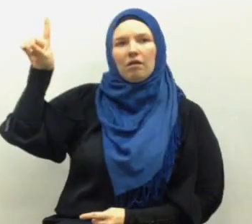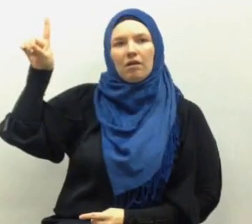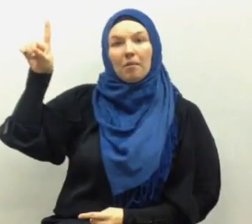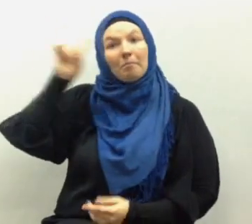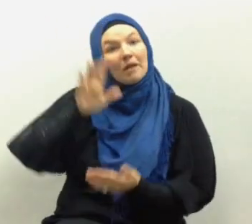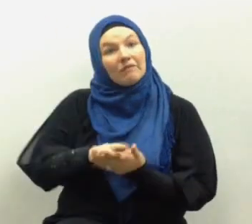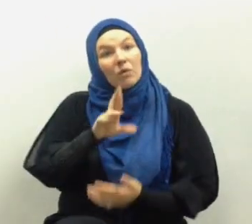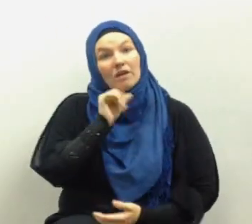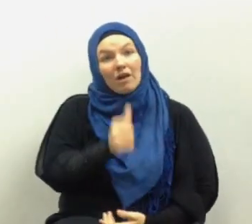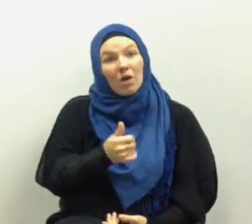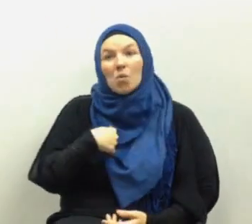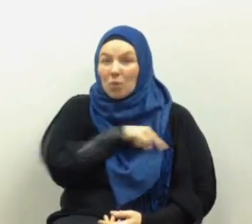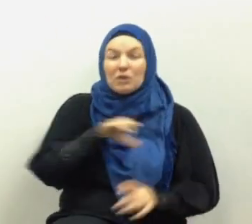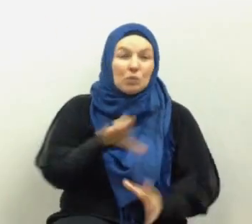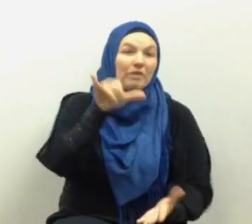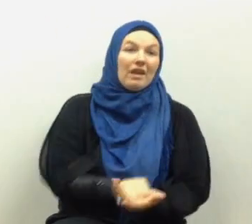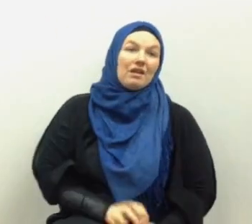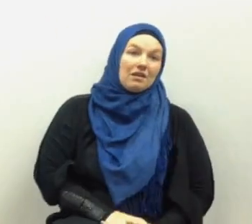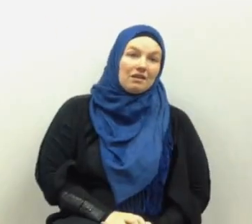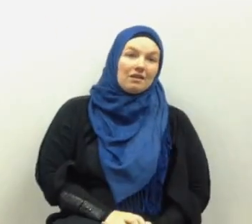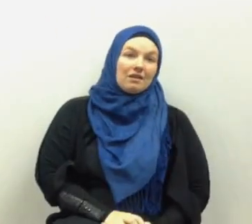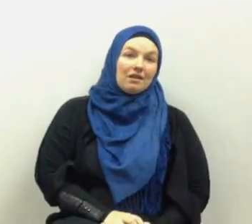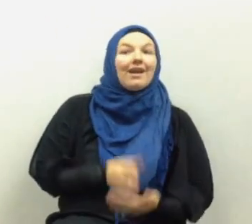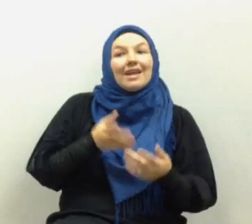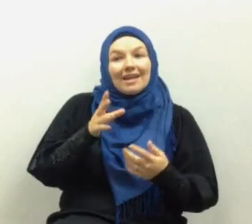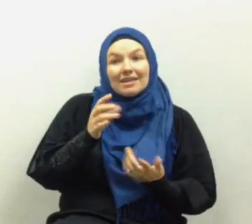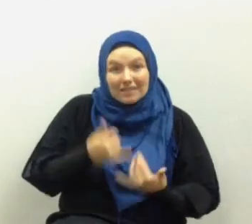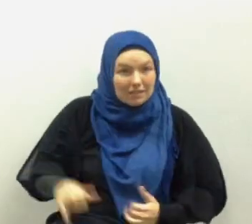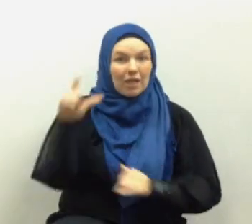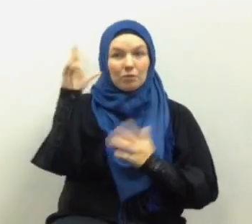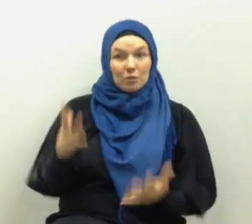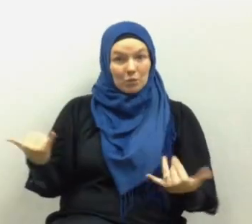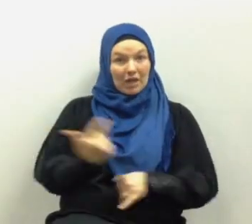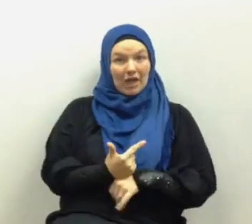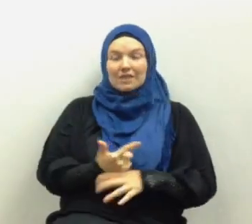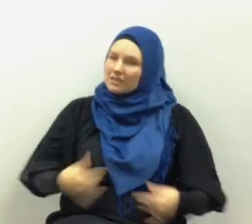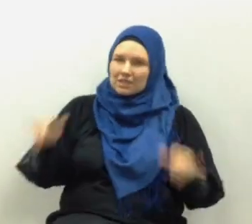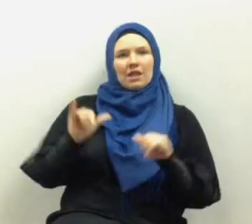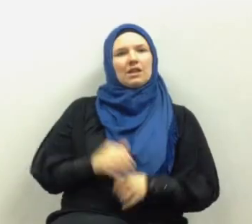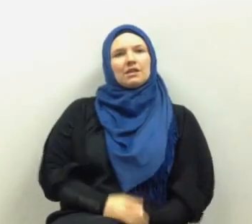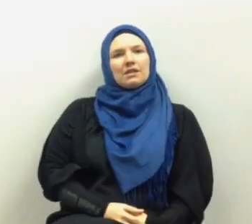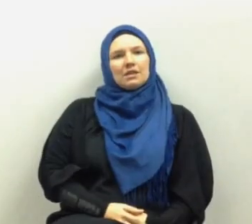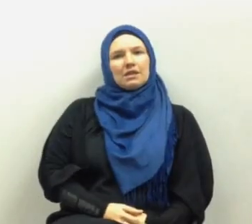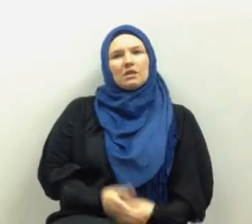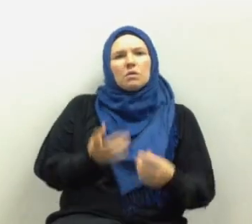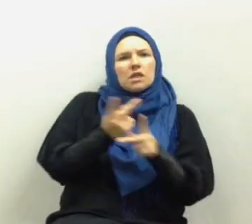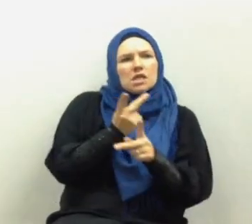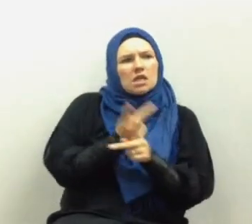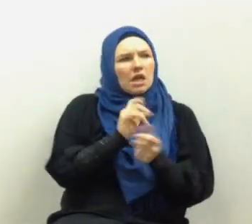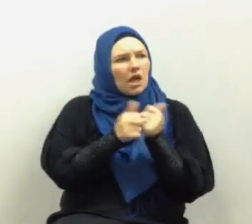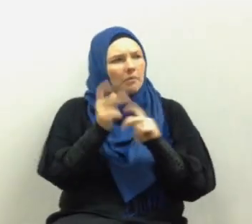believe it or not we are doing this even after we became Muslims we are calculating